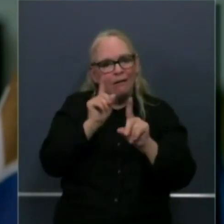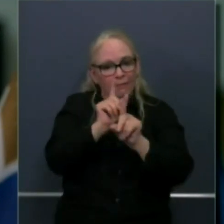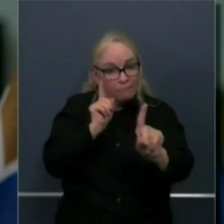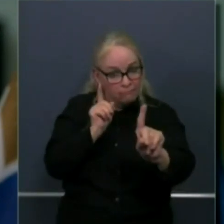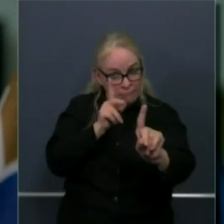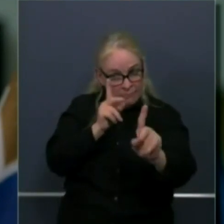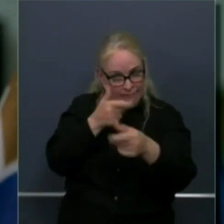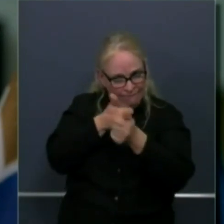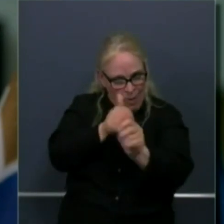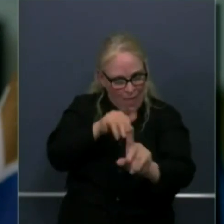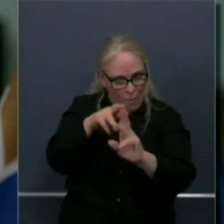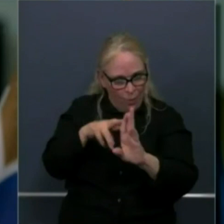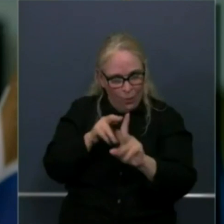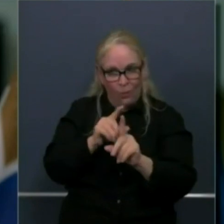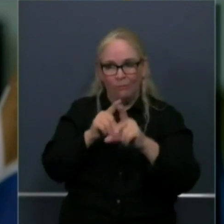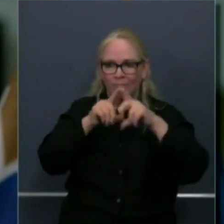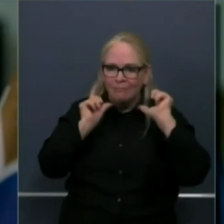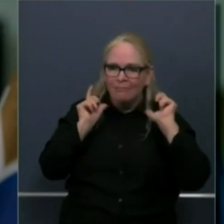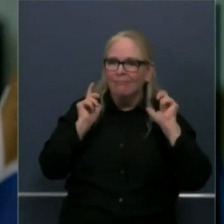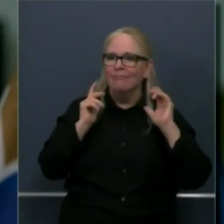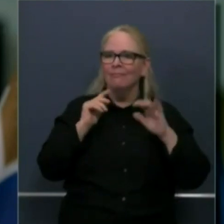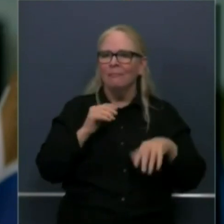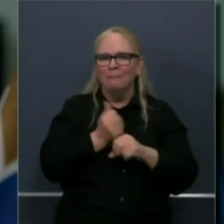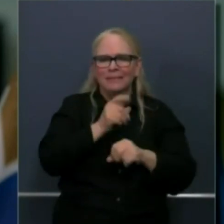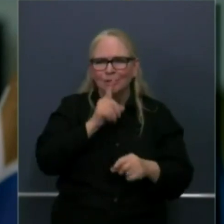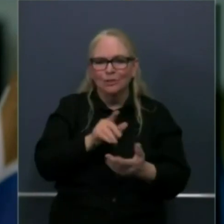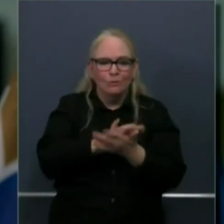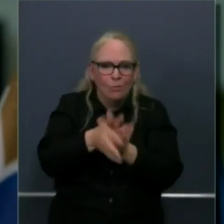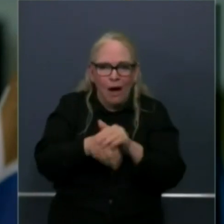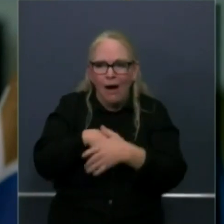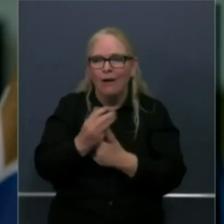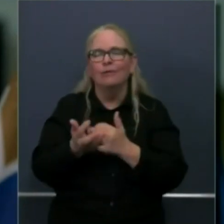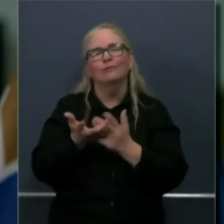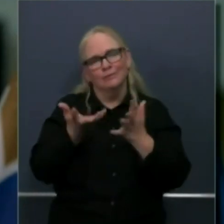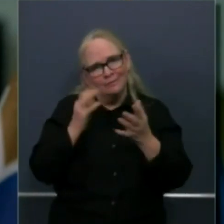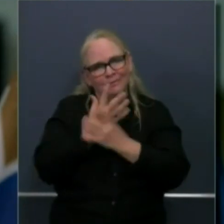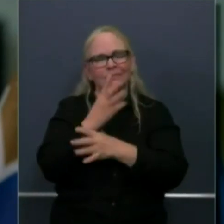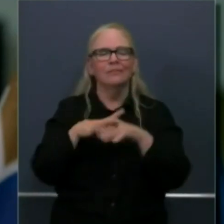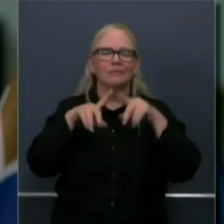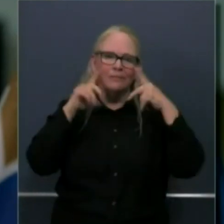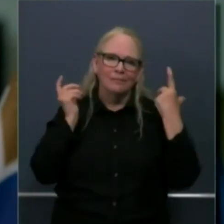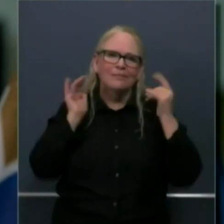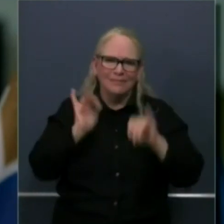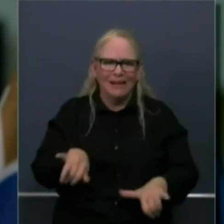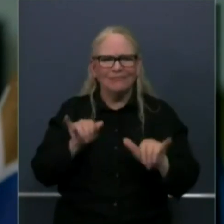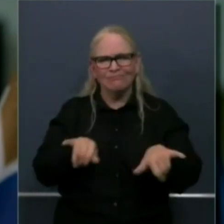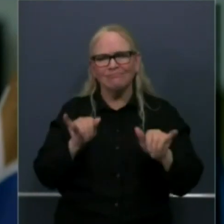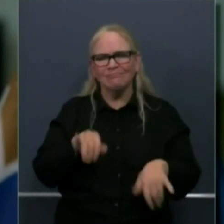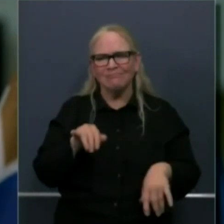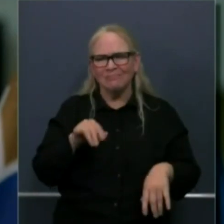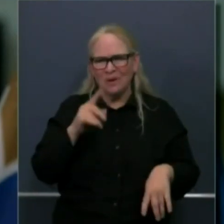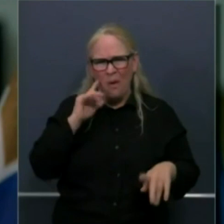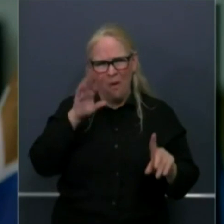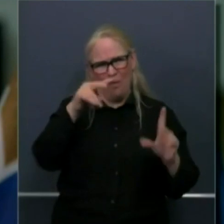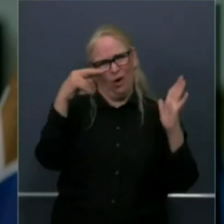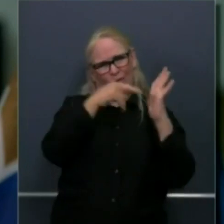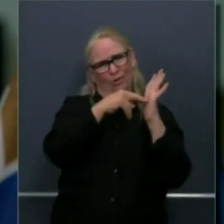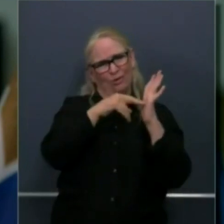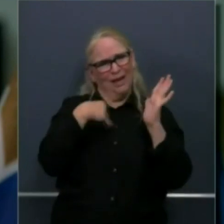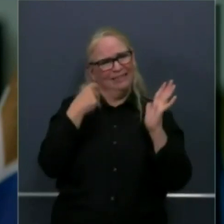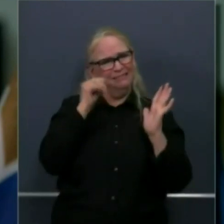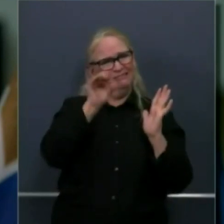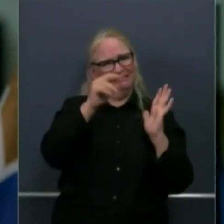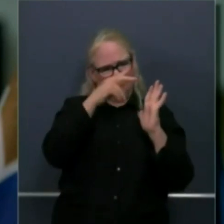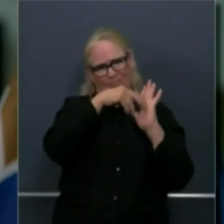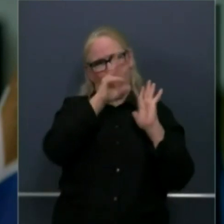the sanitation, all the PPE, all the other guidelines as it relates to ingress, egress. You'll take a look, I hope, at the guidelines we put out.